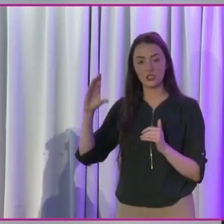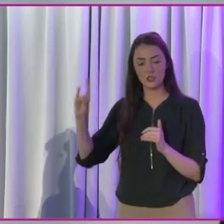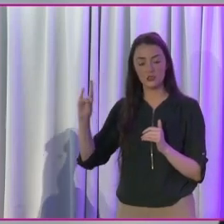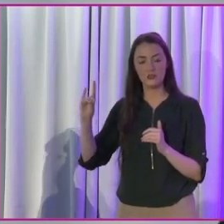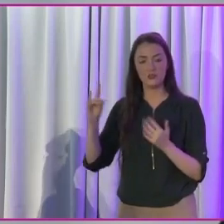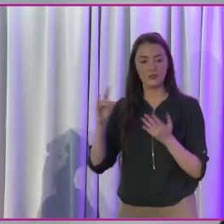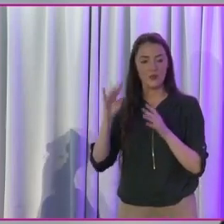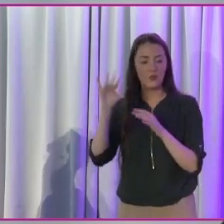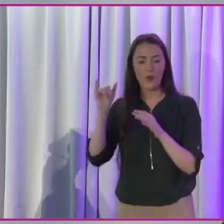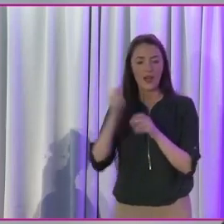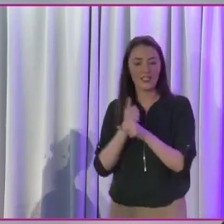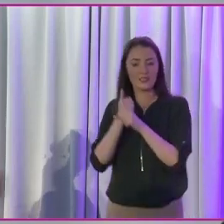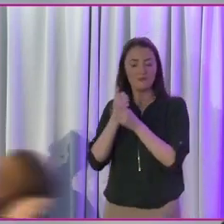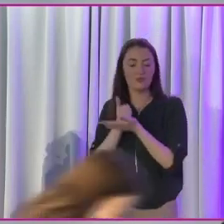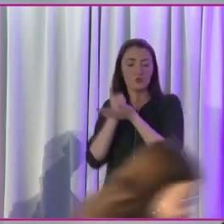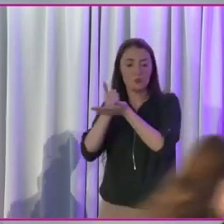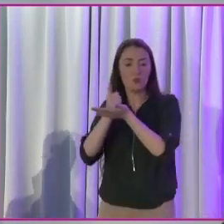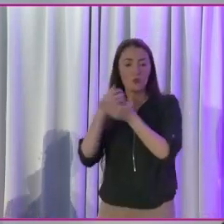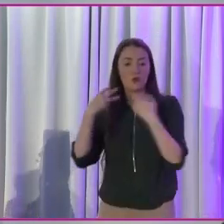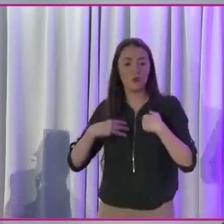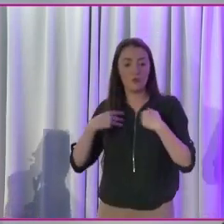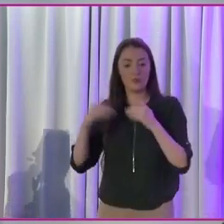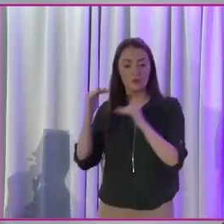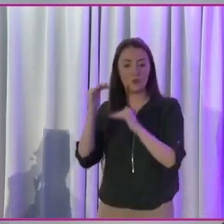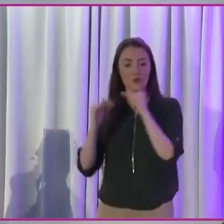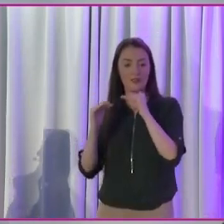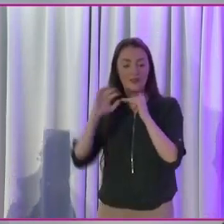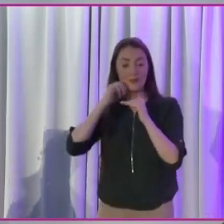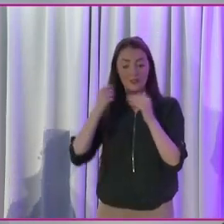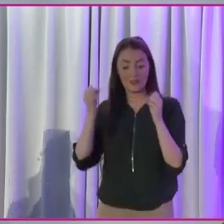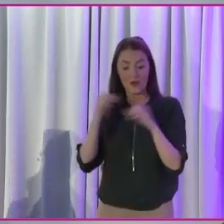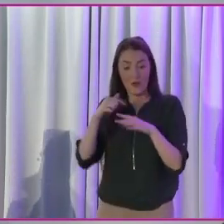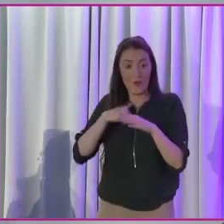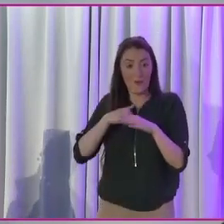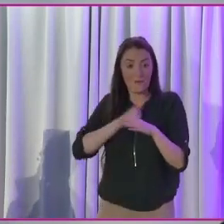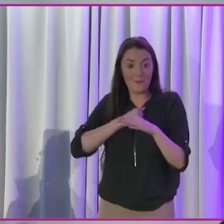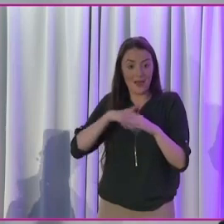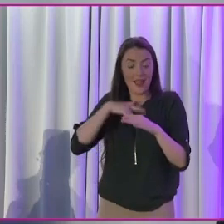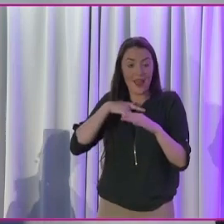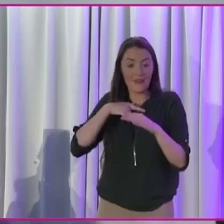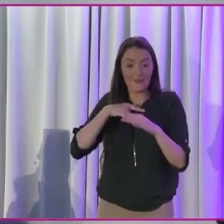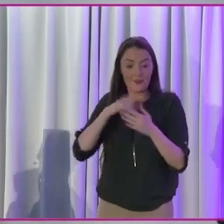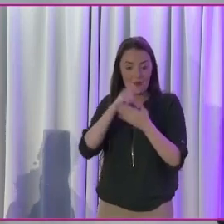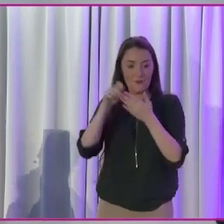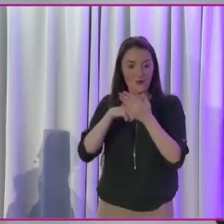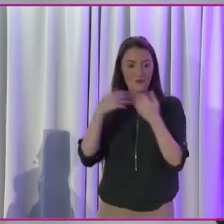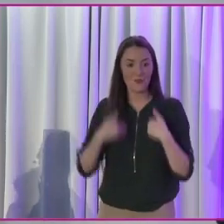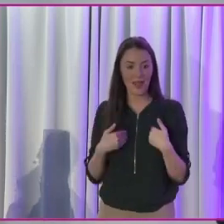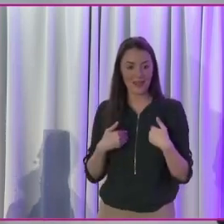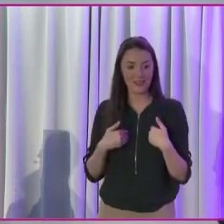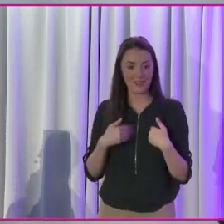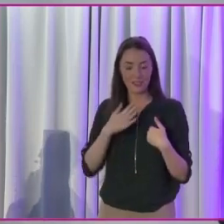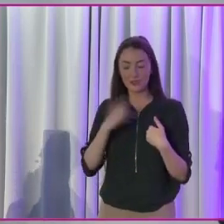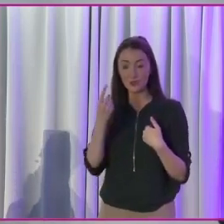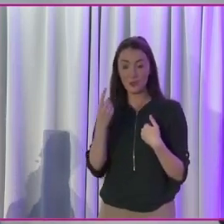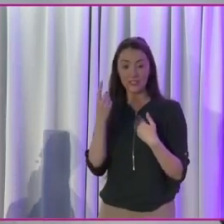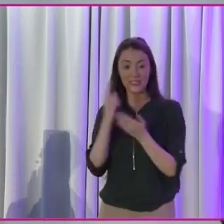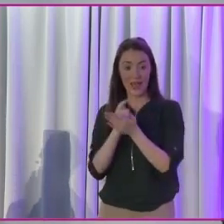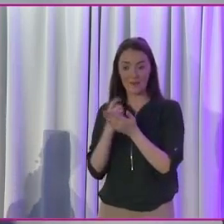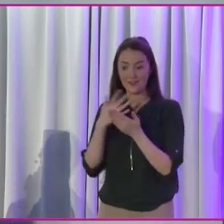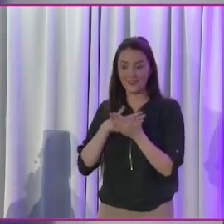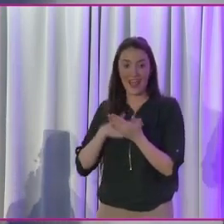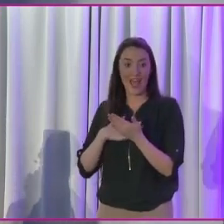support a women's quota? She said, because all my life, I voted for mediocre men. Just once, I'd like to be able to vote for a mediocre woman.